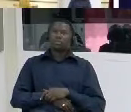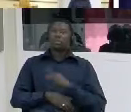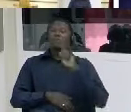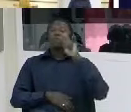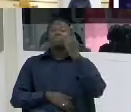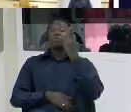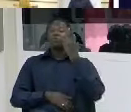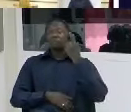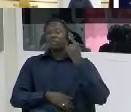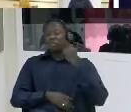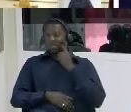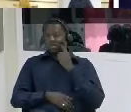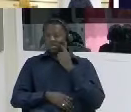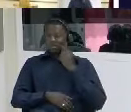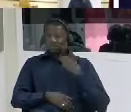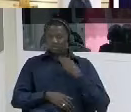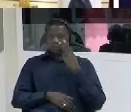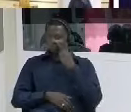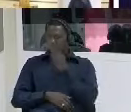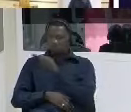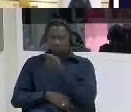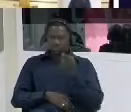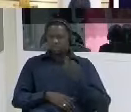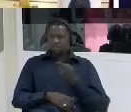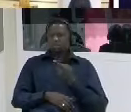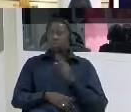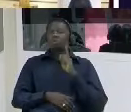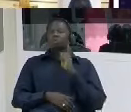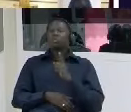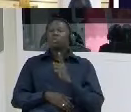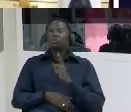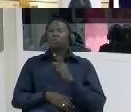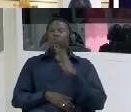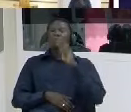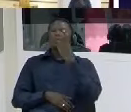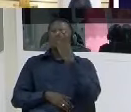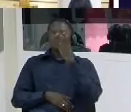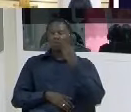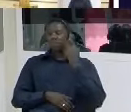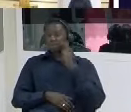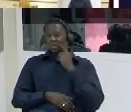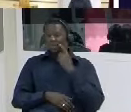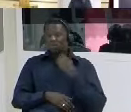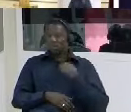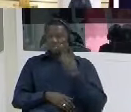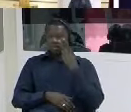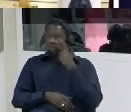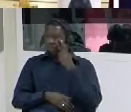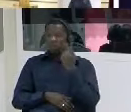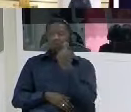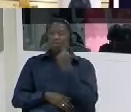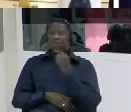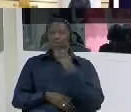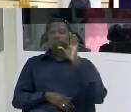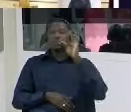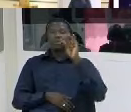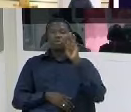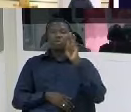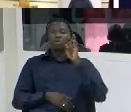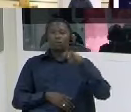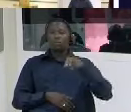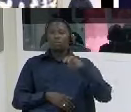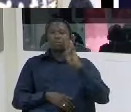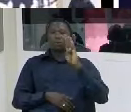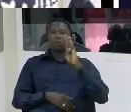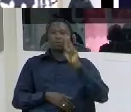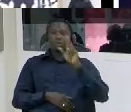them but the second day i saw only tombong tamba but the first day when